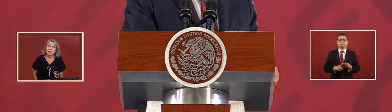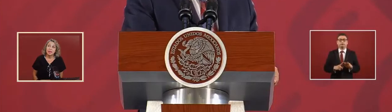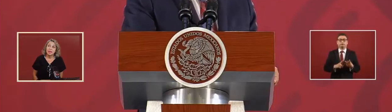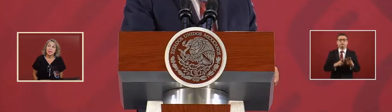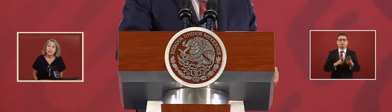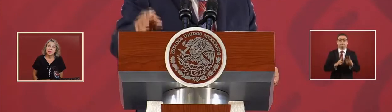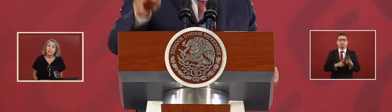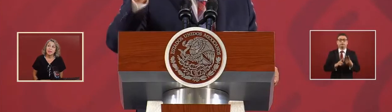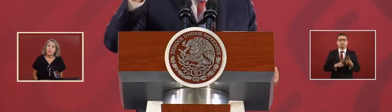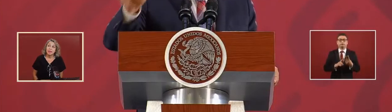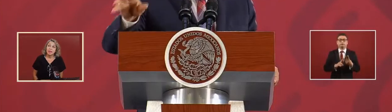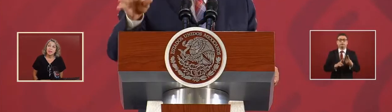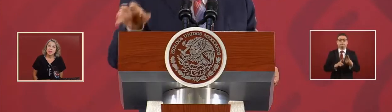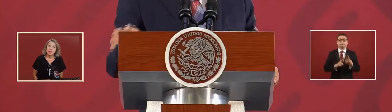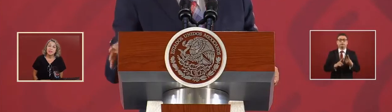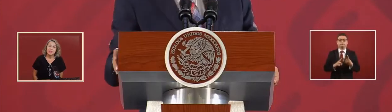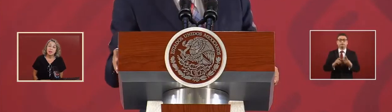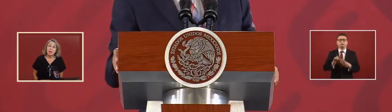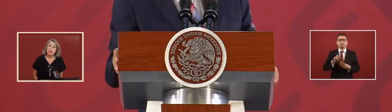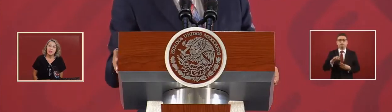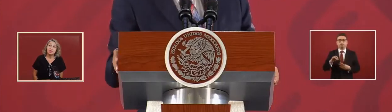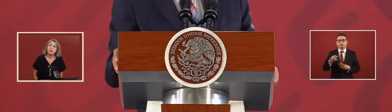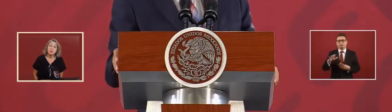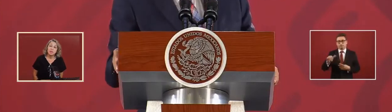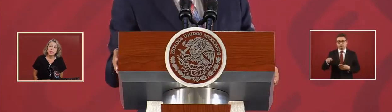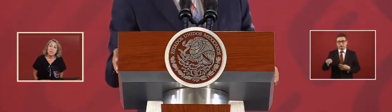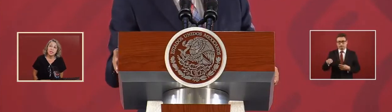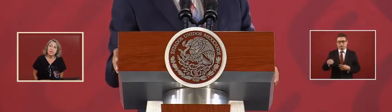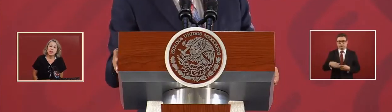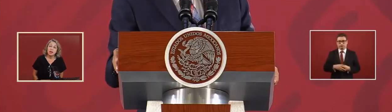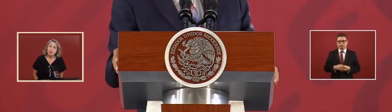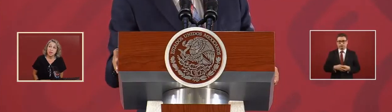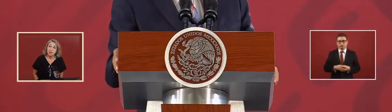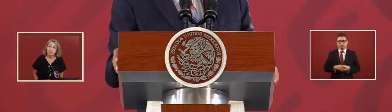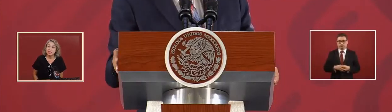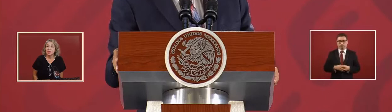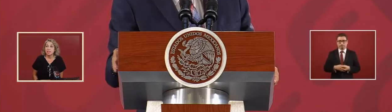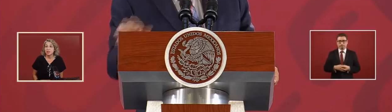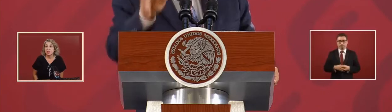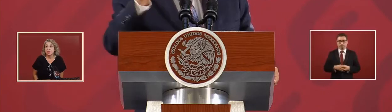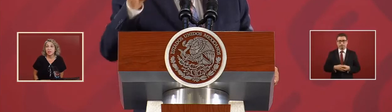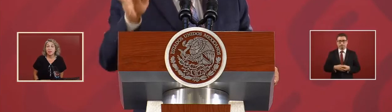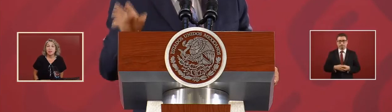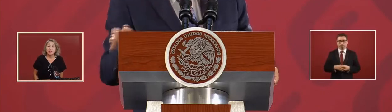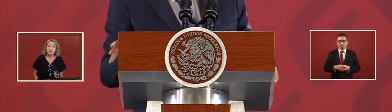Salamanca those were the ones they did not reconstitute there's six altogether